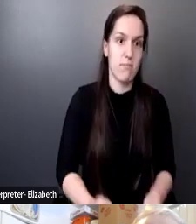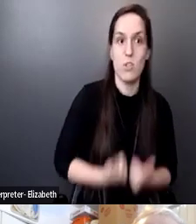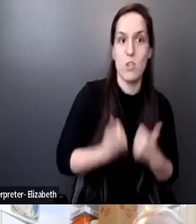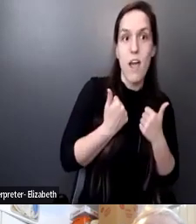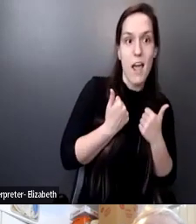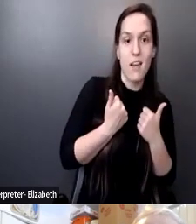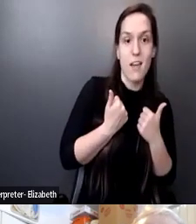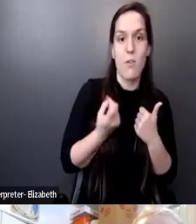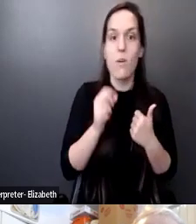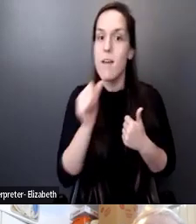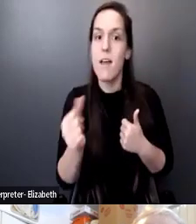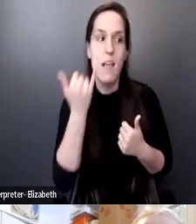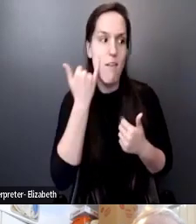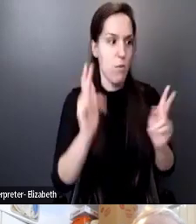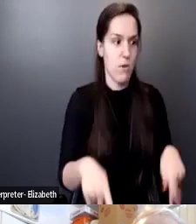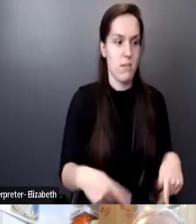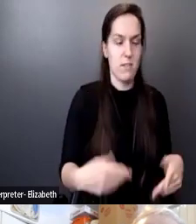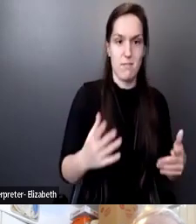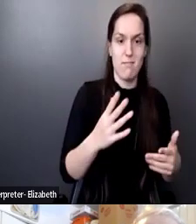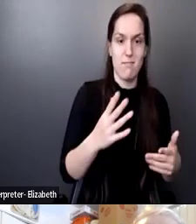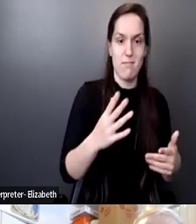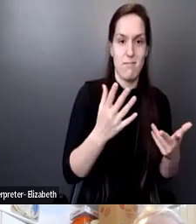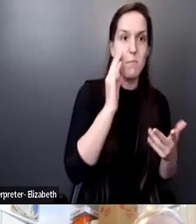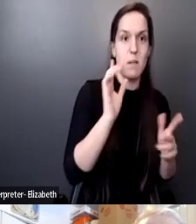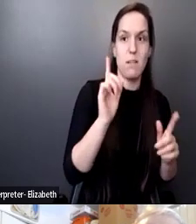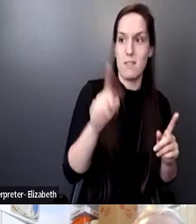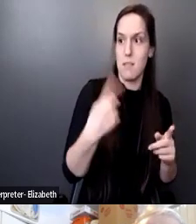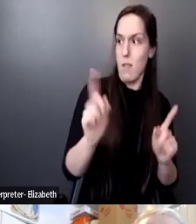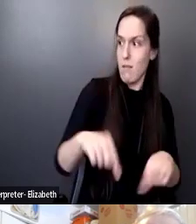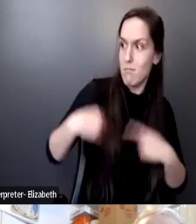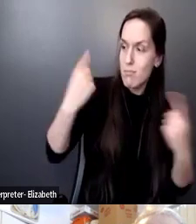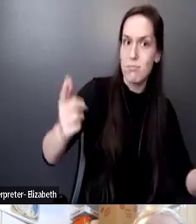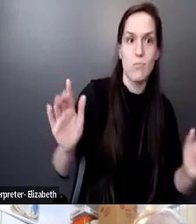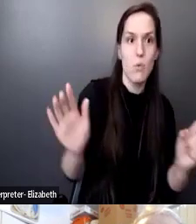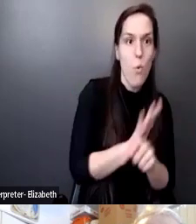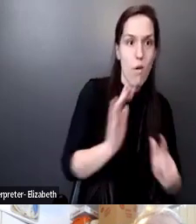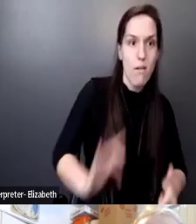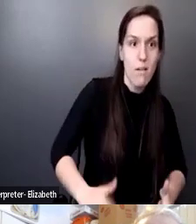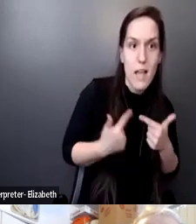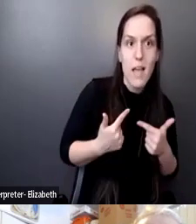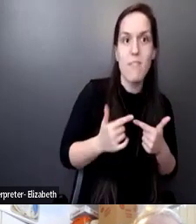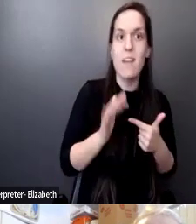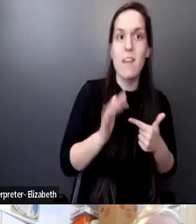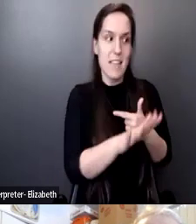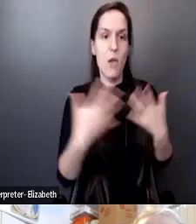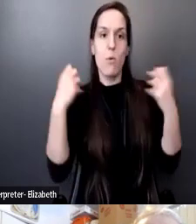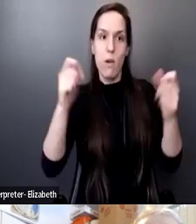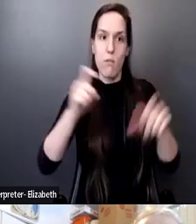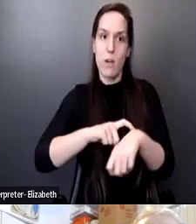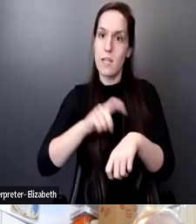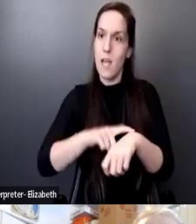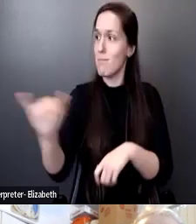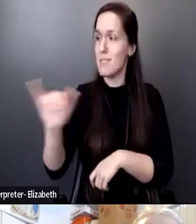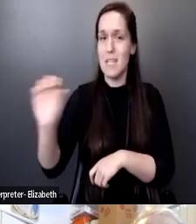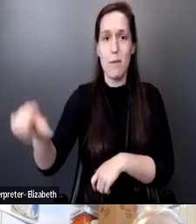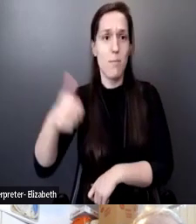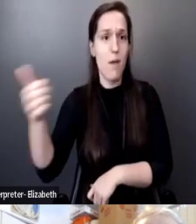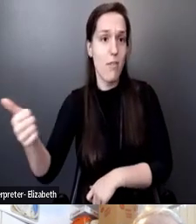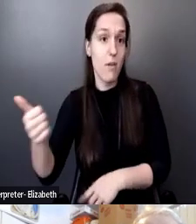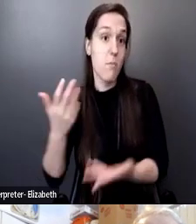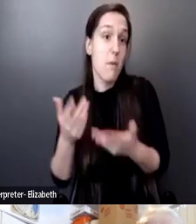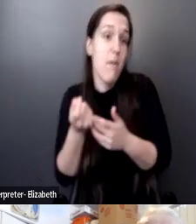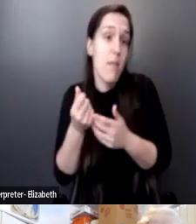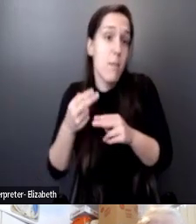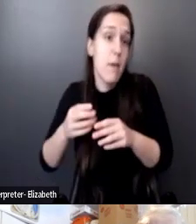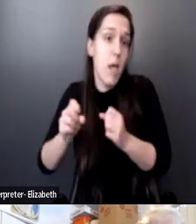been living with something for their entire life, you know, they're going to have the same types of recovery timeframes as other people, maybe a little bit longer,